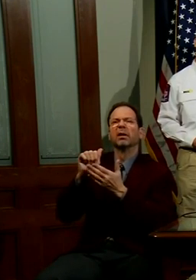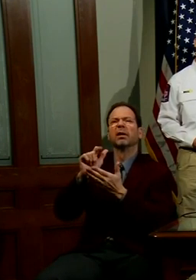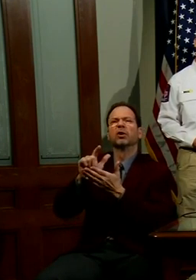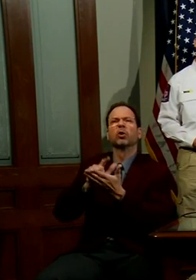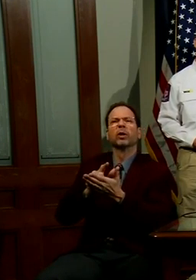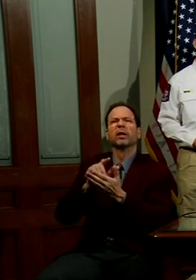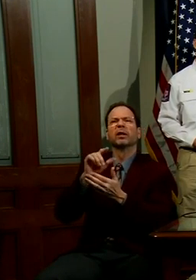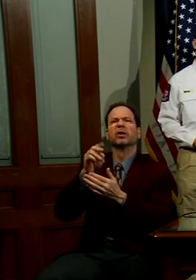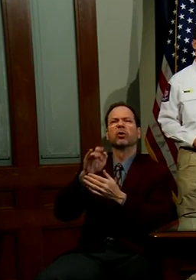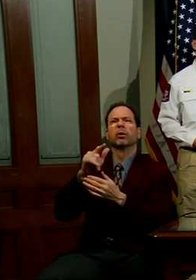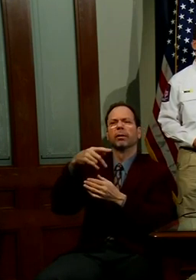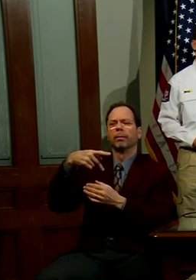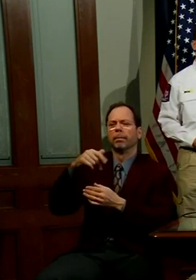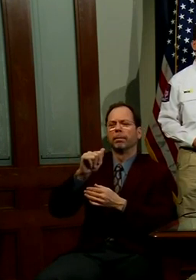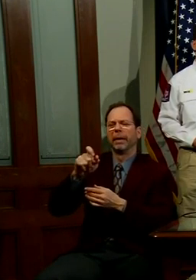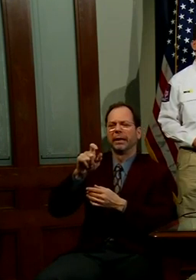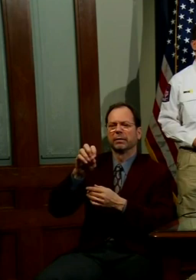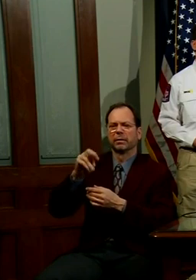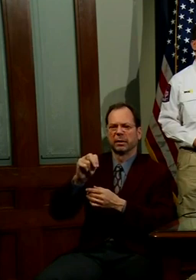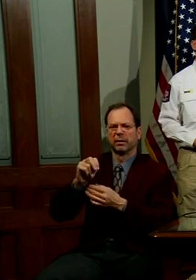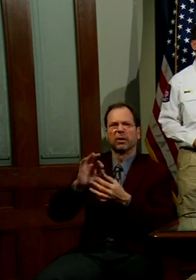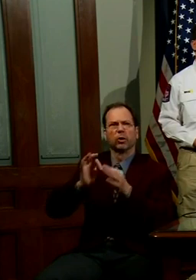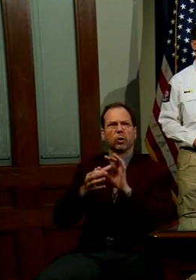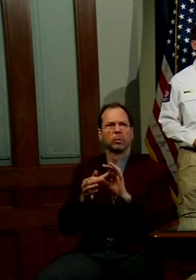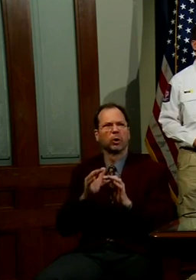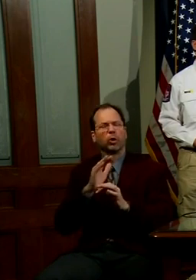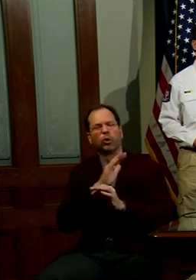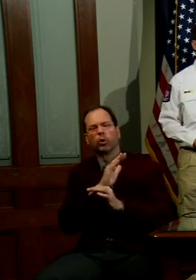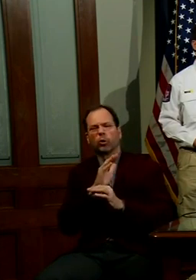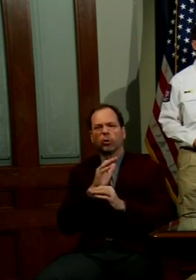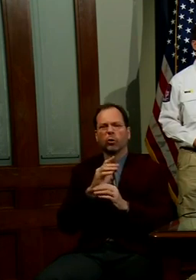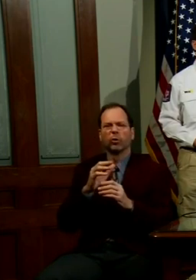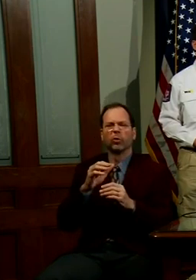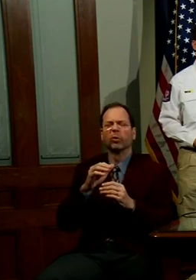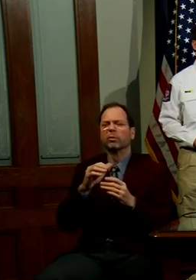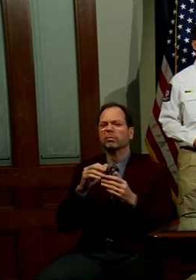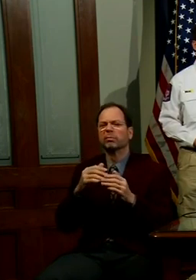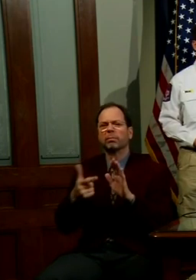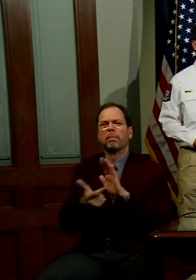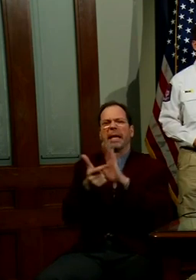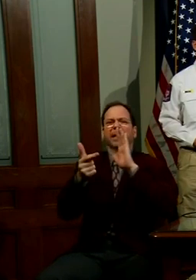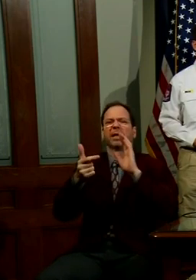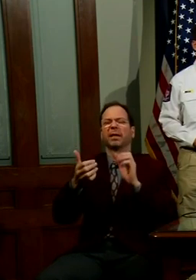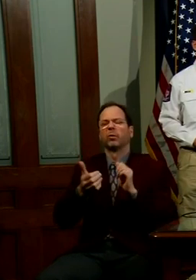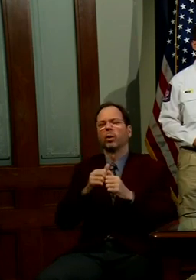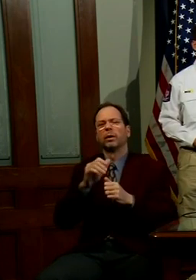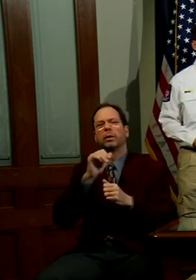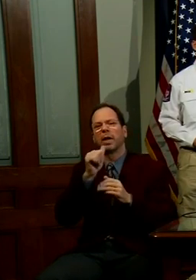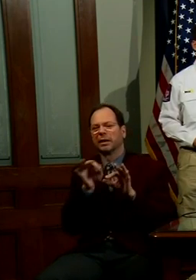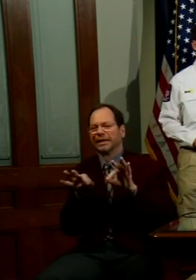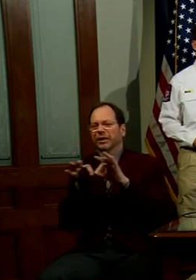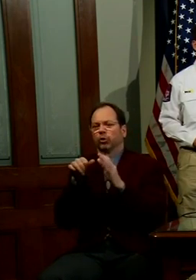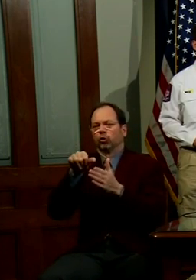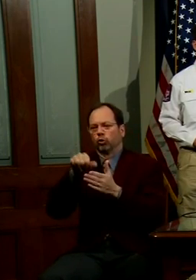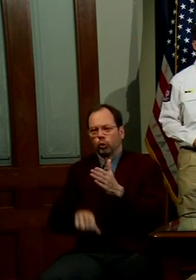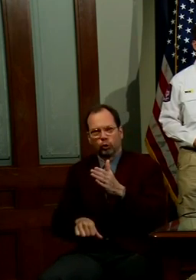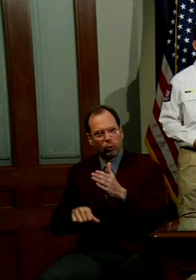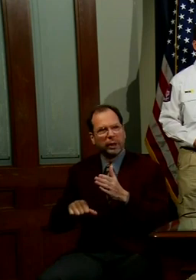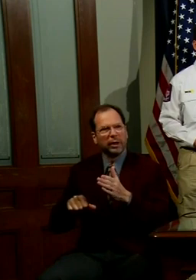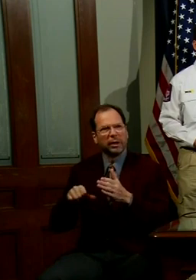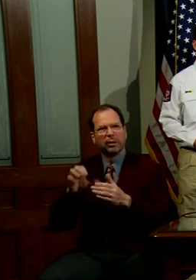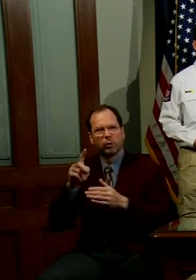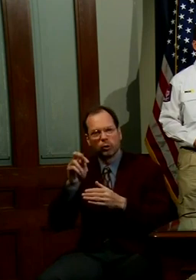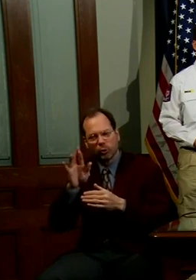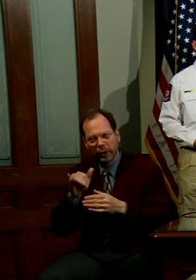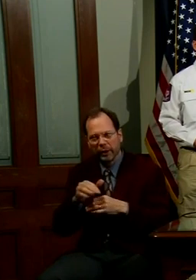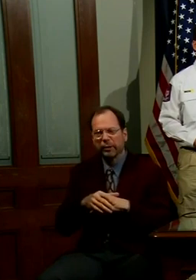interpreted your ban on nonessential surgery to include abortions, except in the case where the life or health of the mother